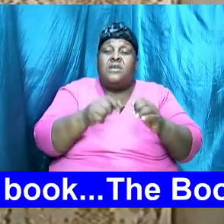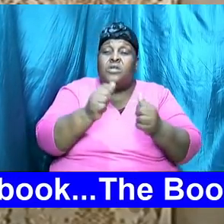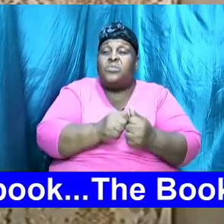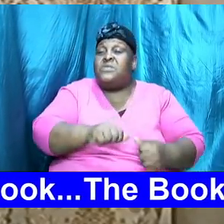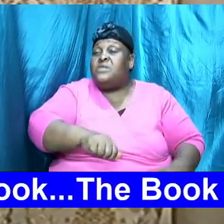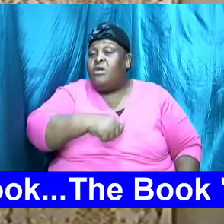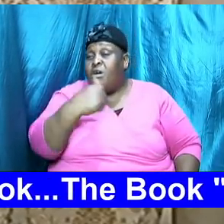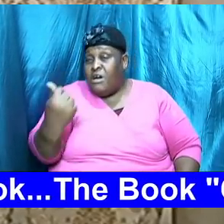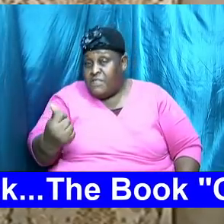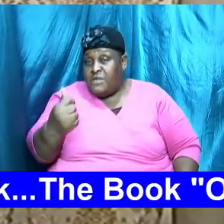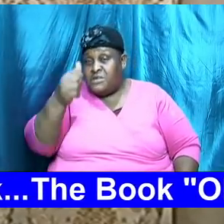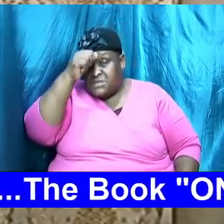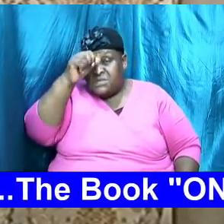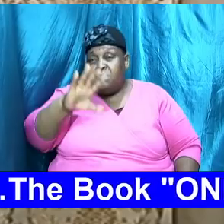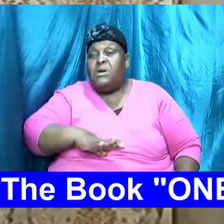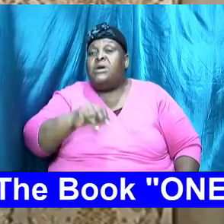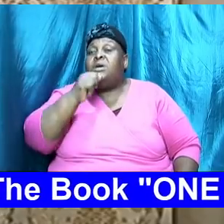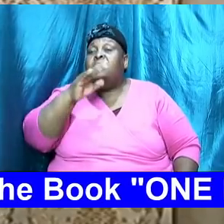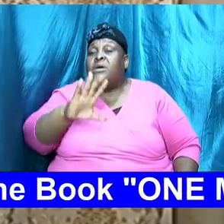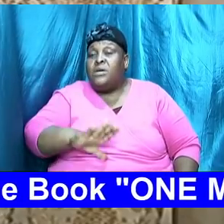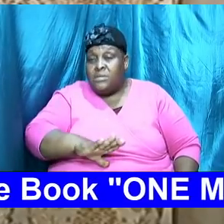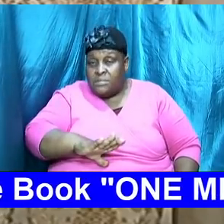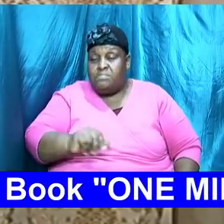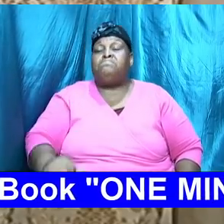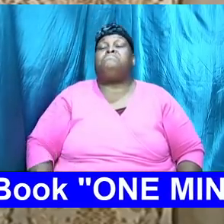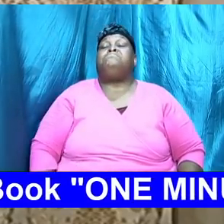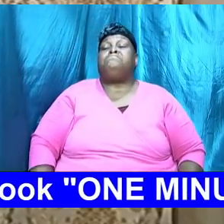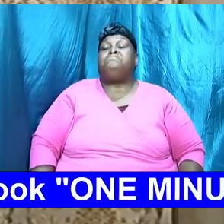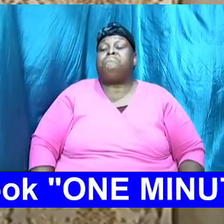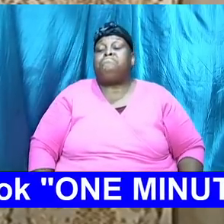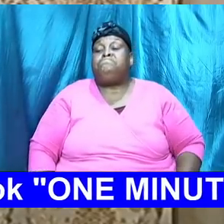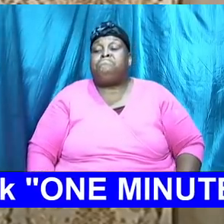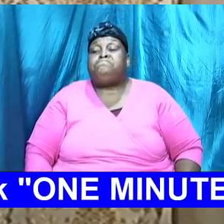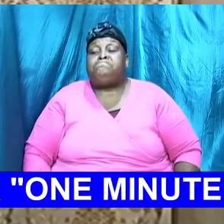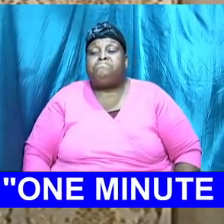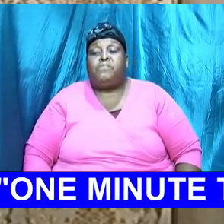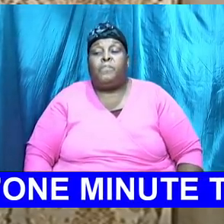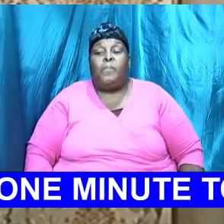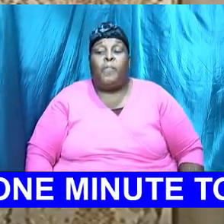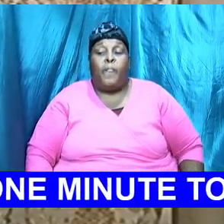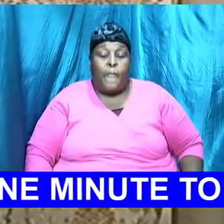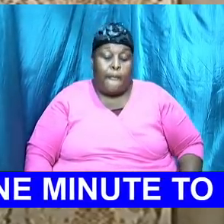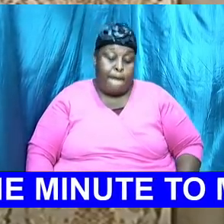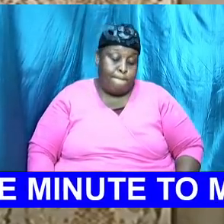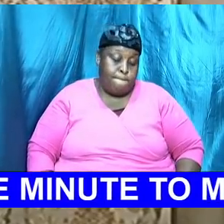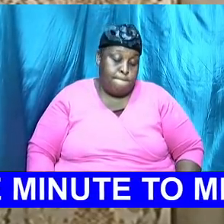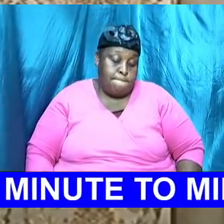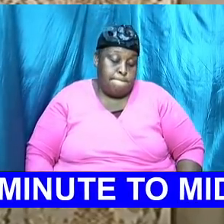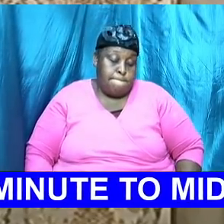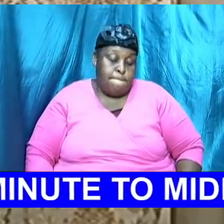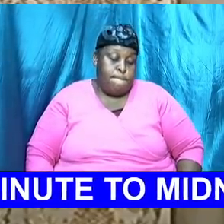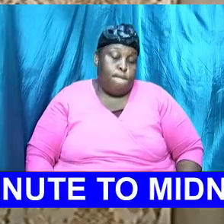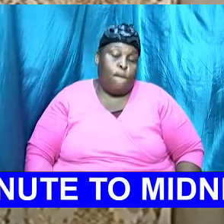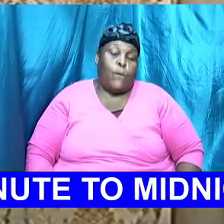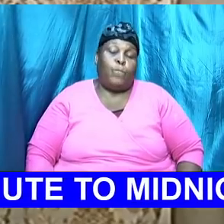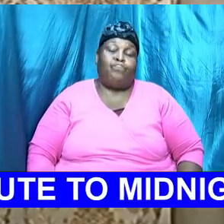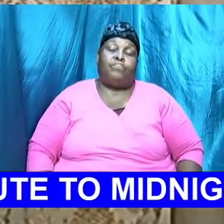we are going to be in very very serious trouble then